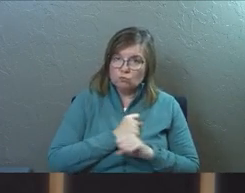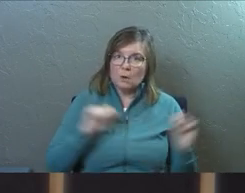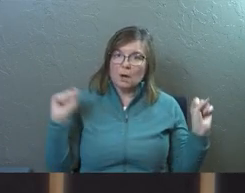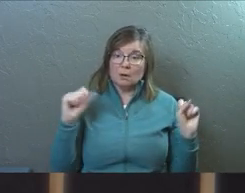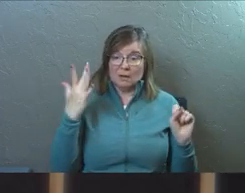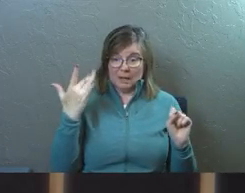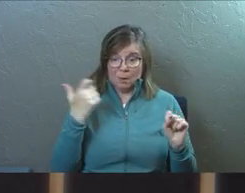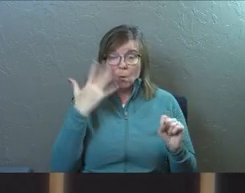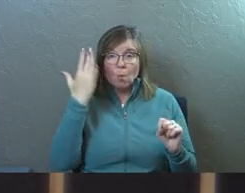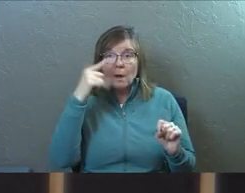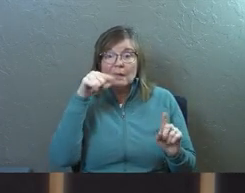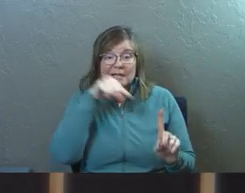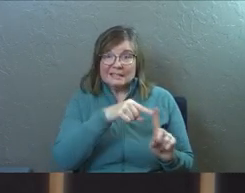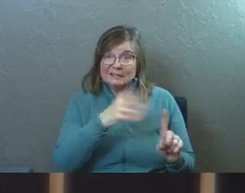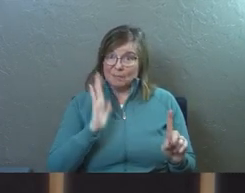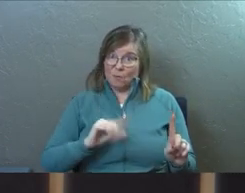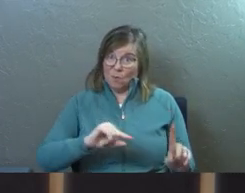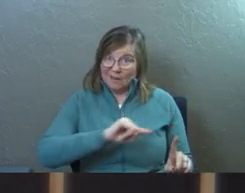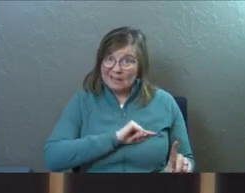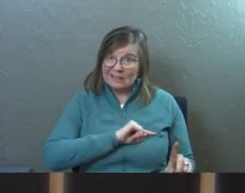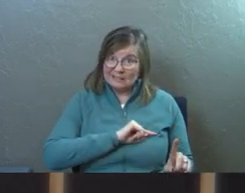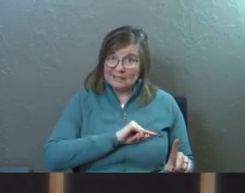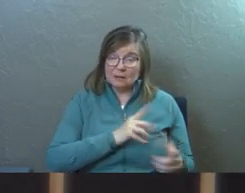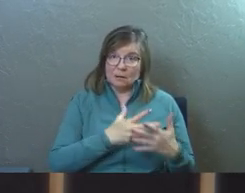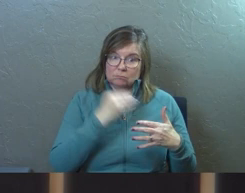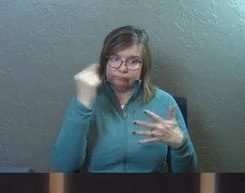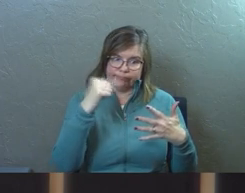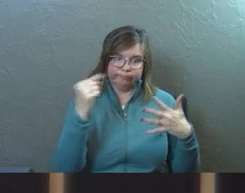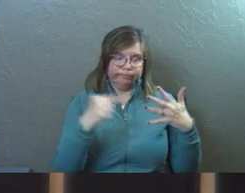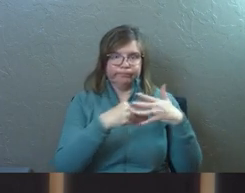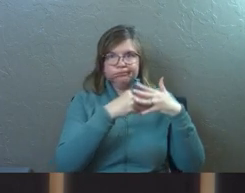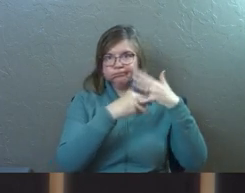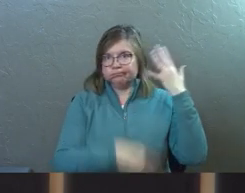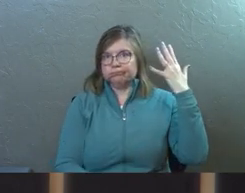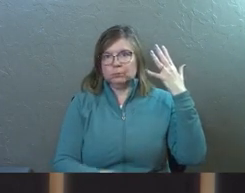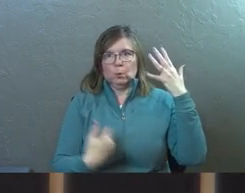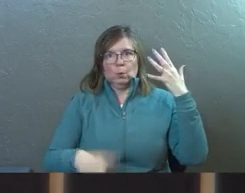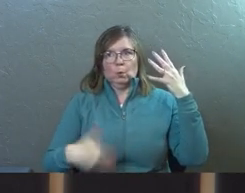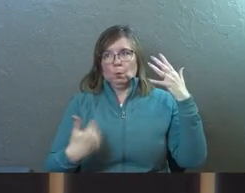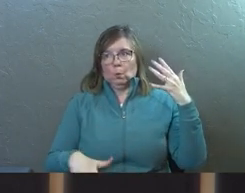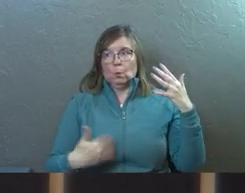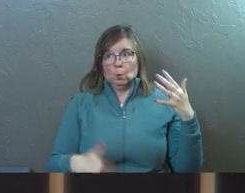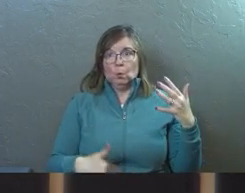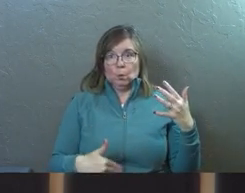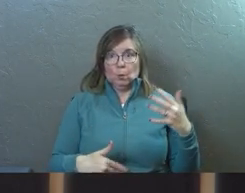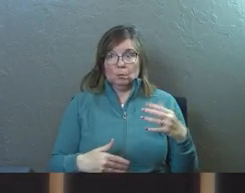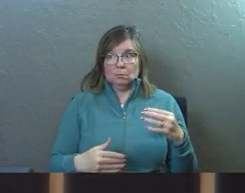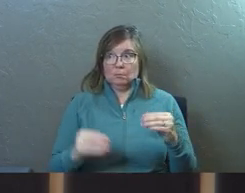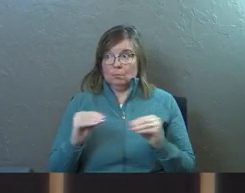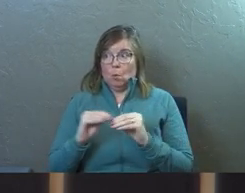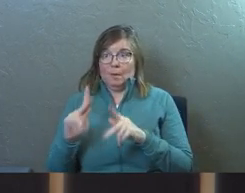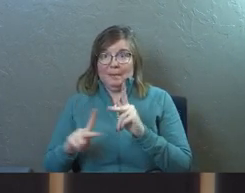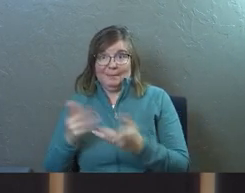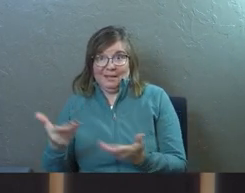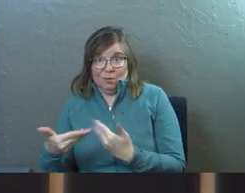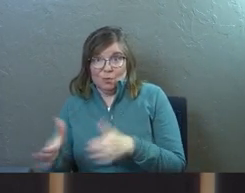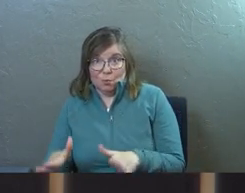Because not only was he guilty of way more than anybody in this room is probably guilty of,